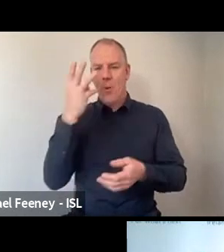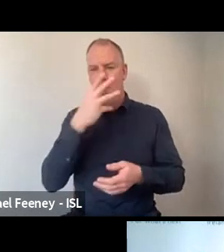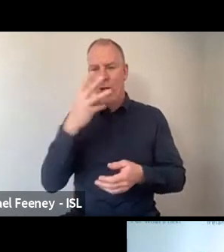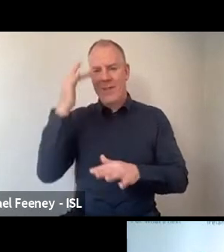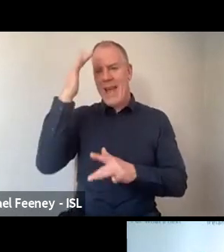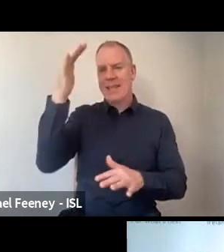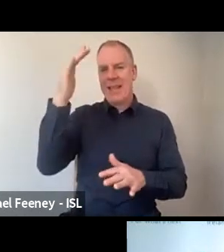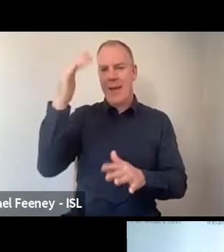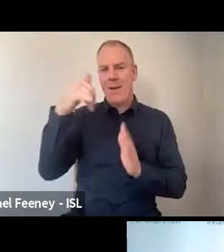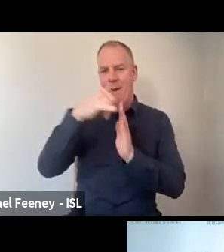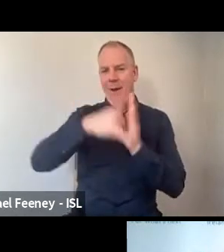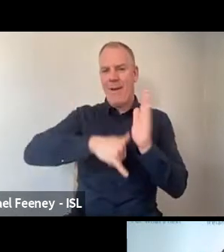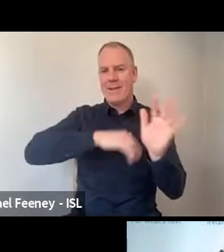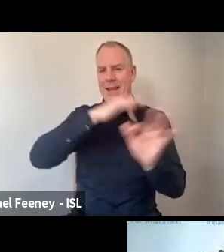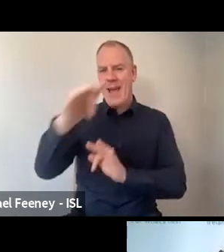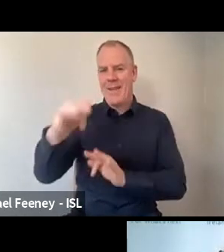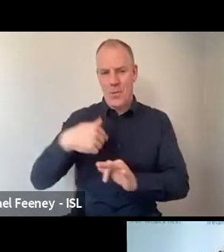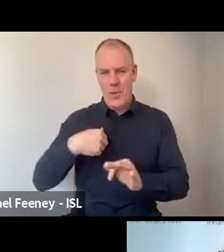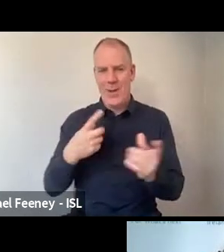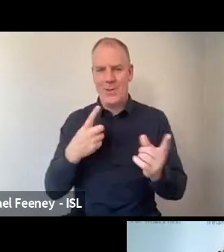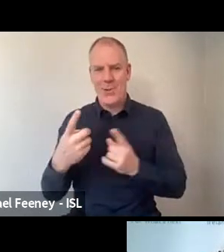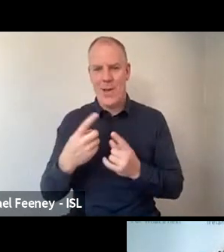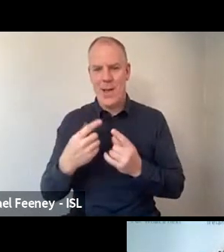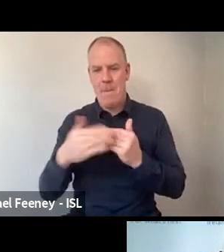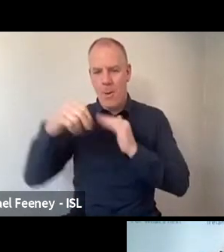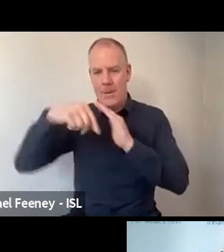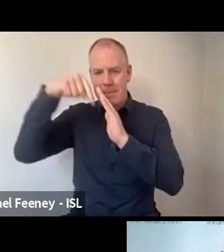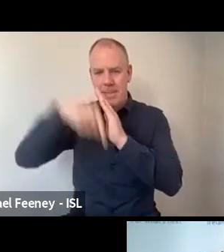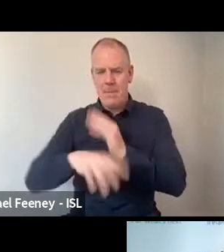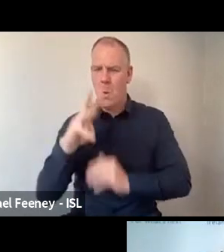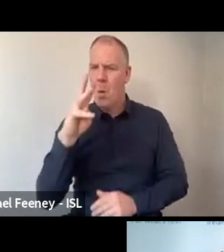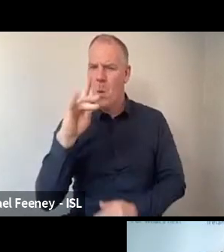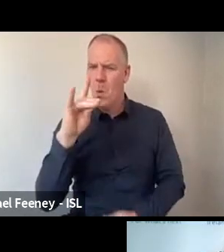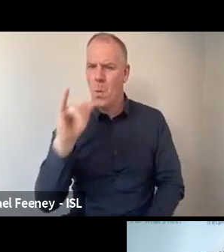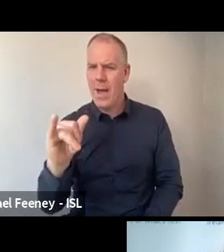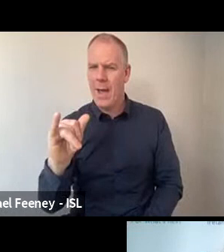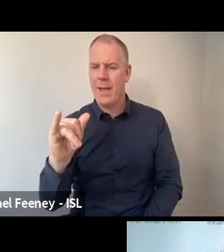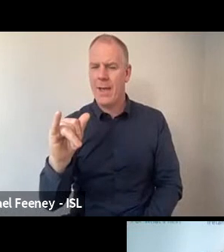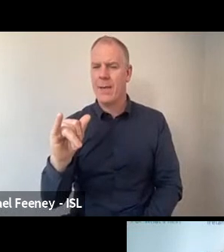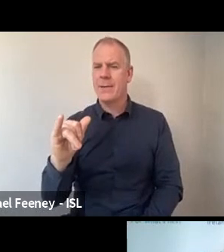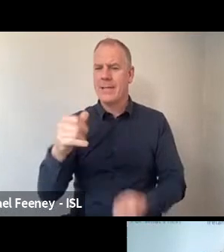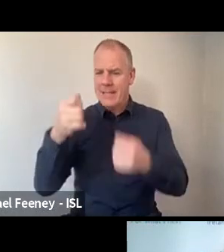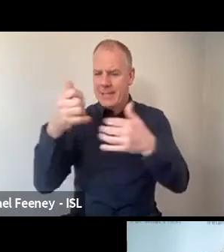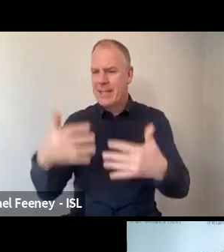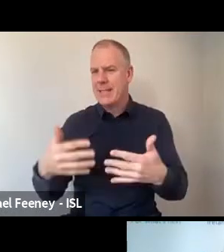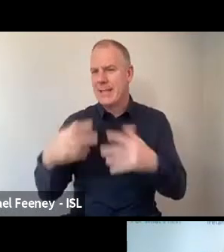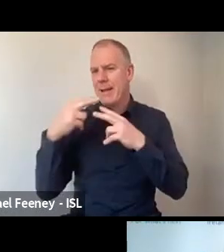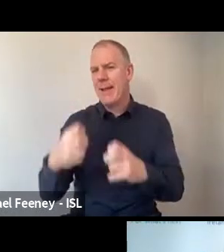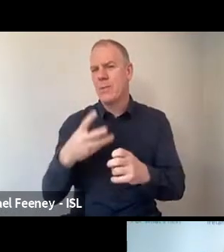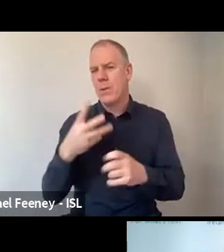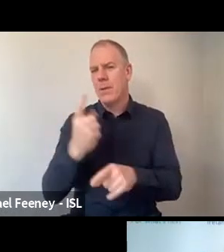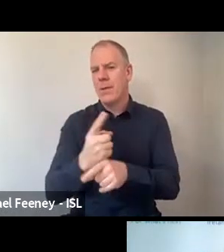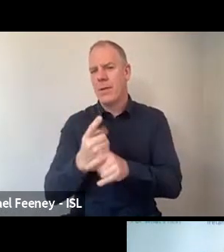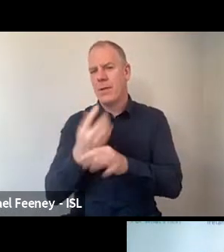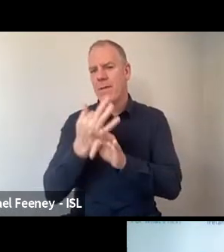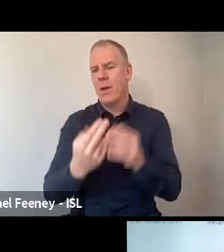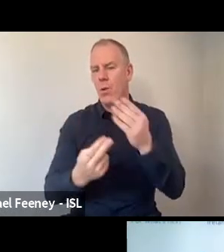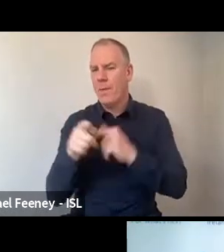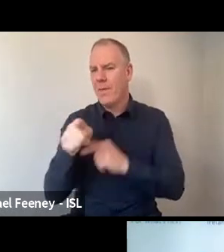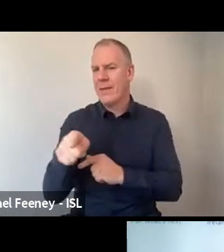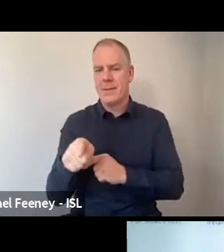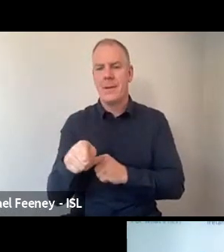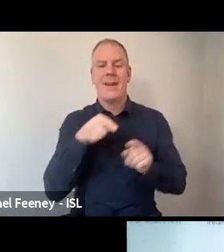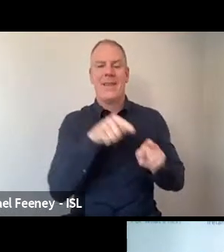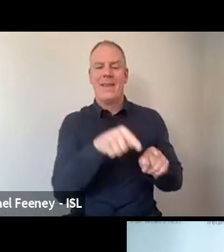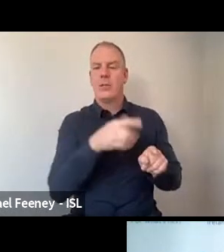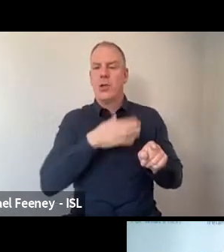articles to follow. We're going to be diving deeper into the more sophisticated statistical analyses to follow up. For